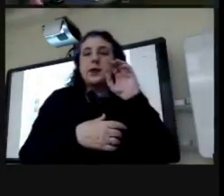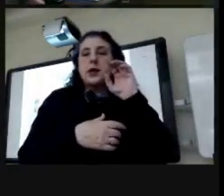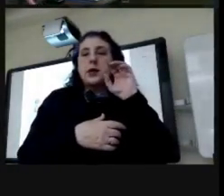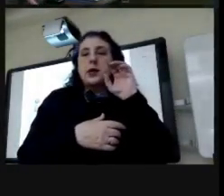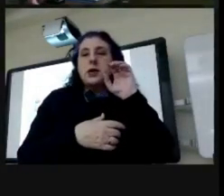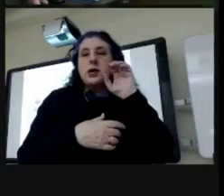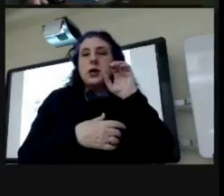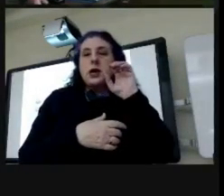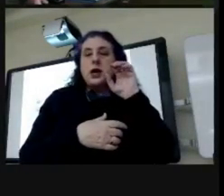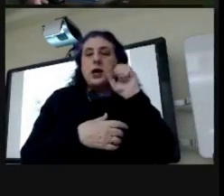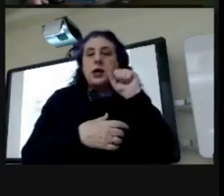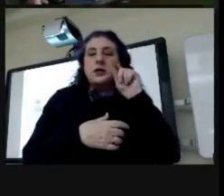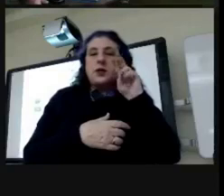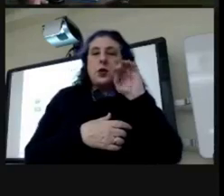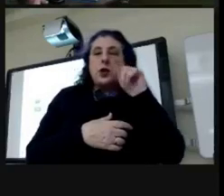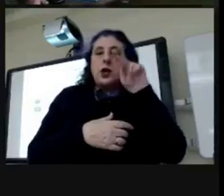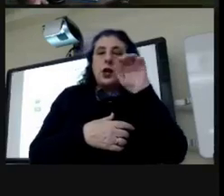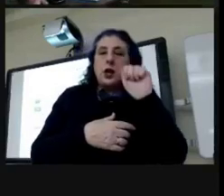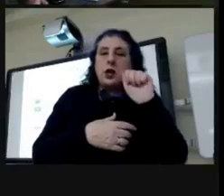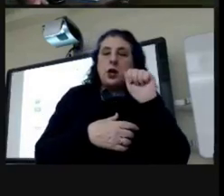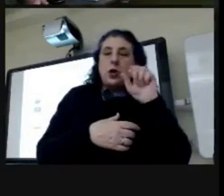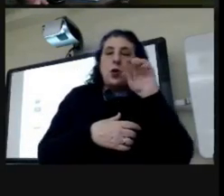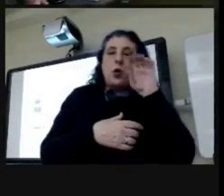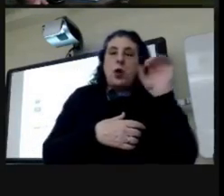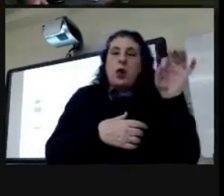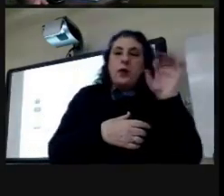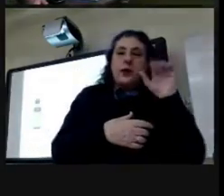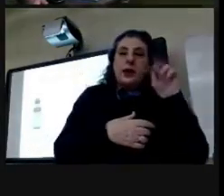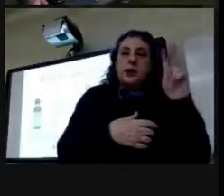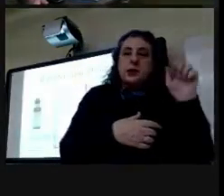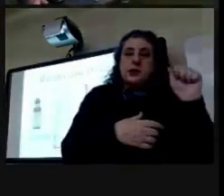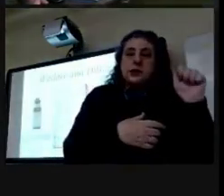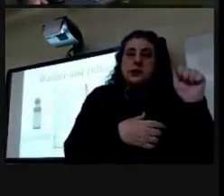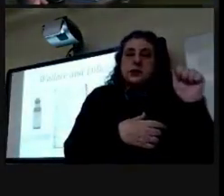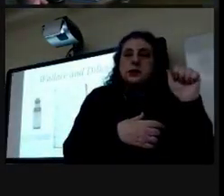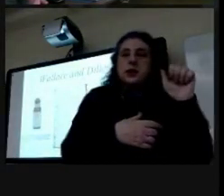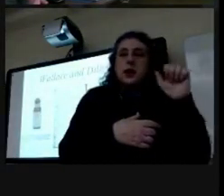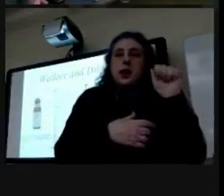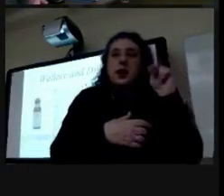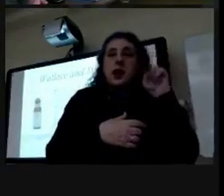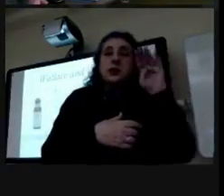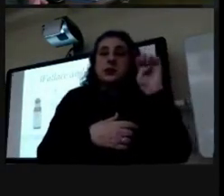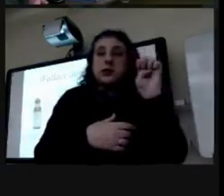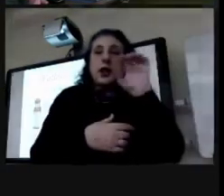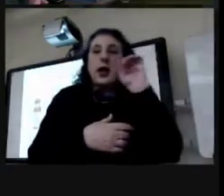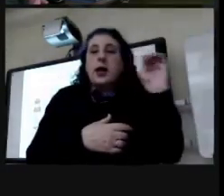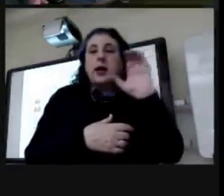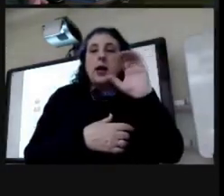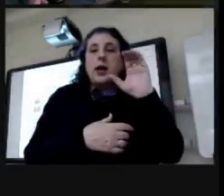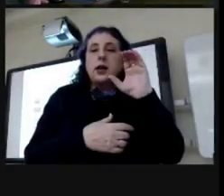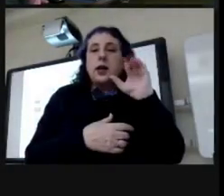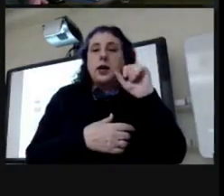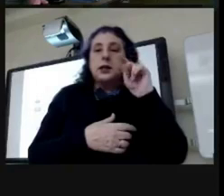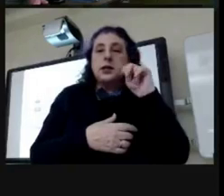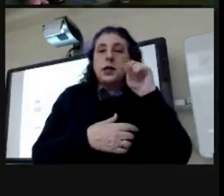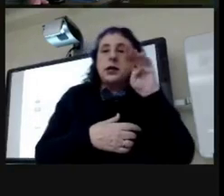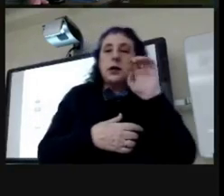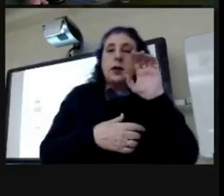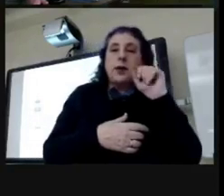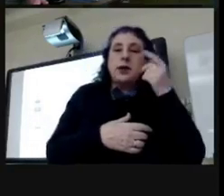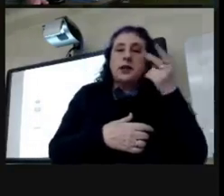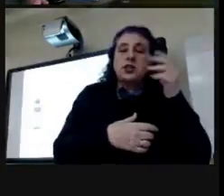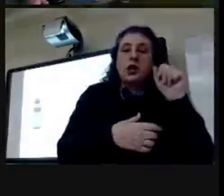was like a king's patent which was basically just a seal of approval um the clever patent medicine